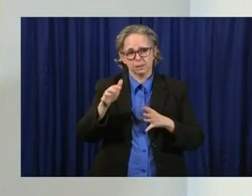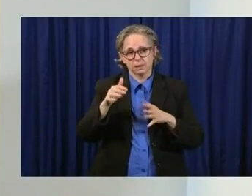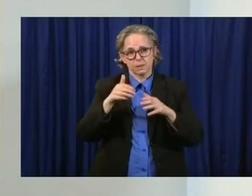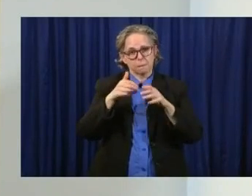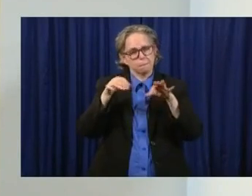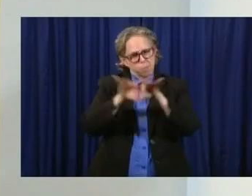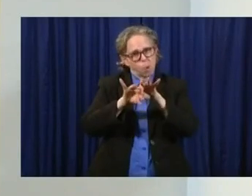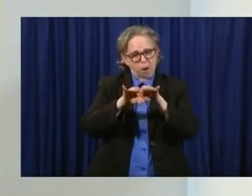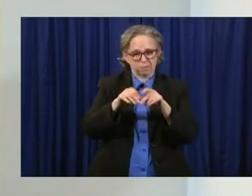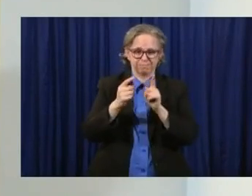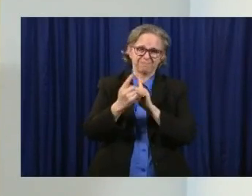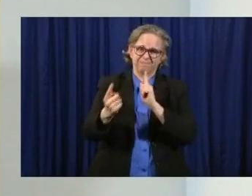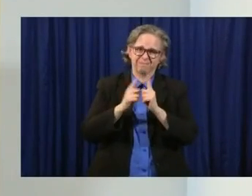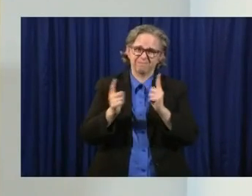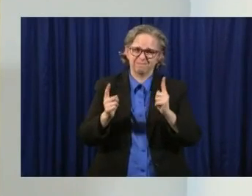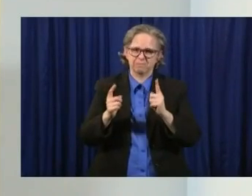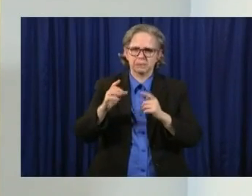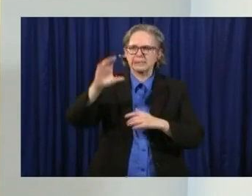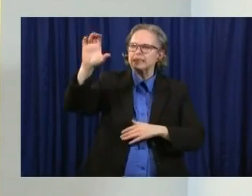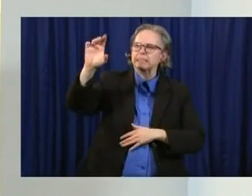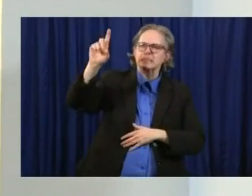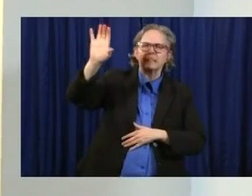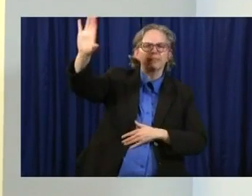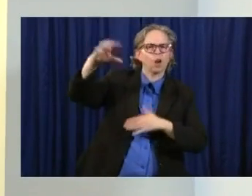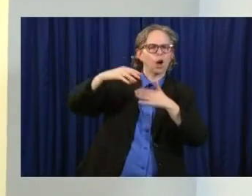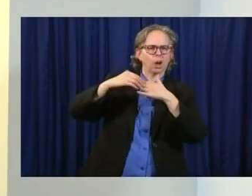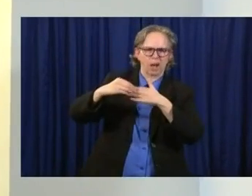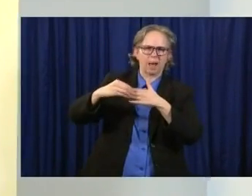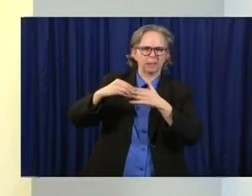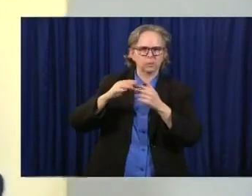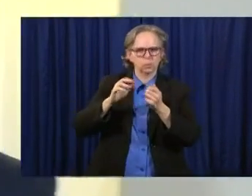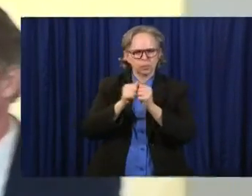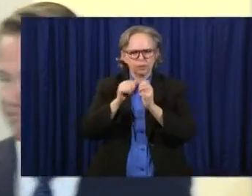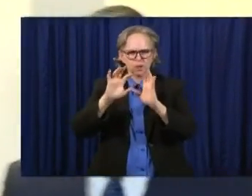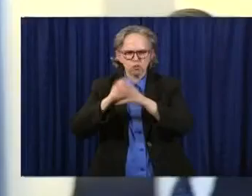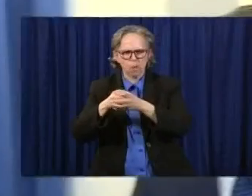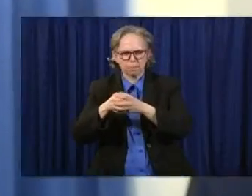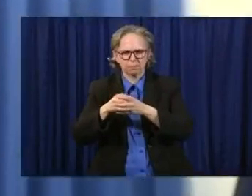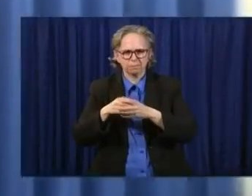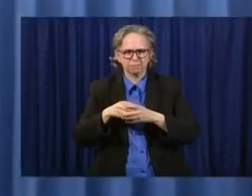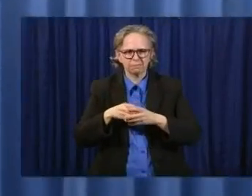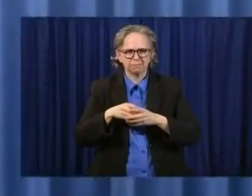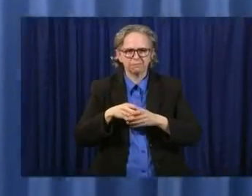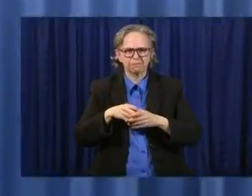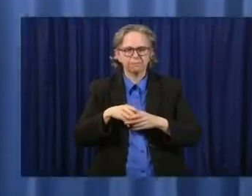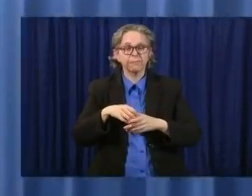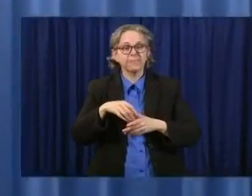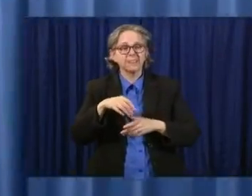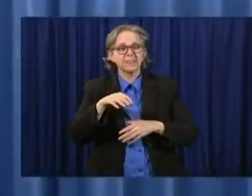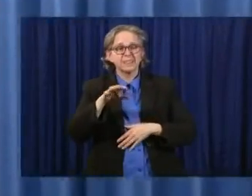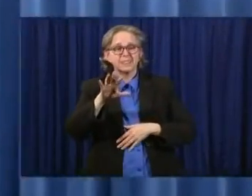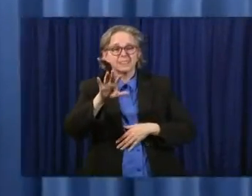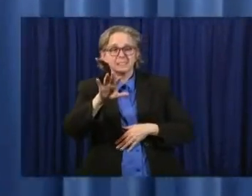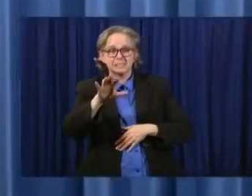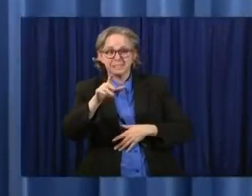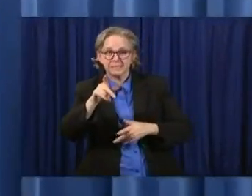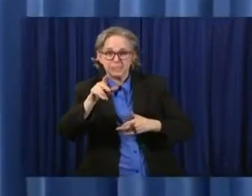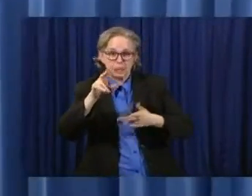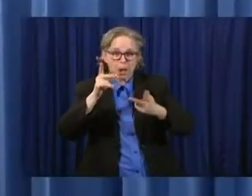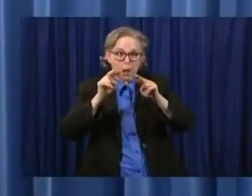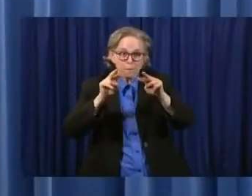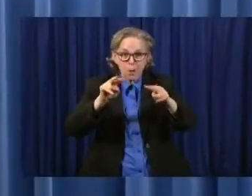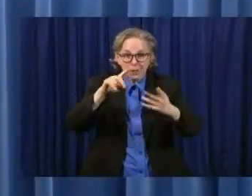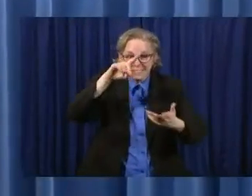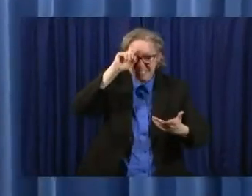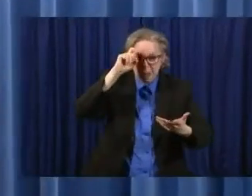and CDC guidelines on group sizes, things like that. You know, Jim, think as we look towards the summer, more and more people up